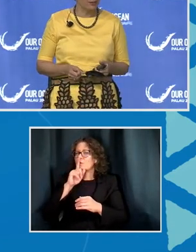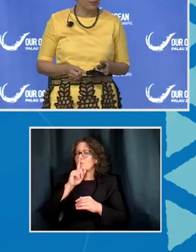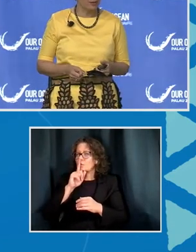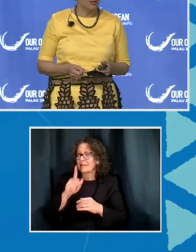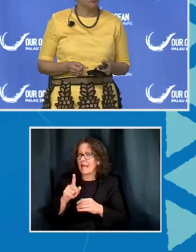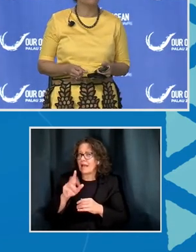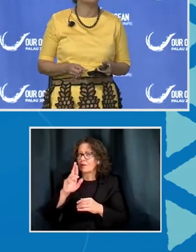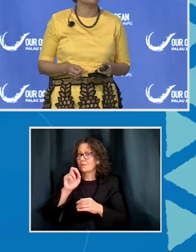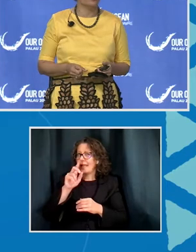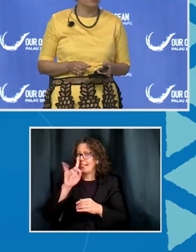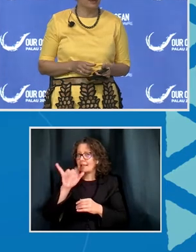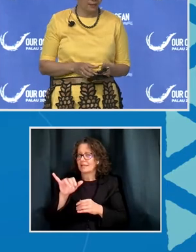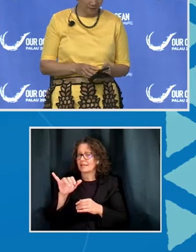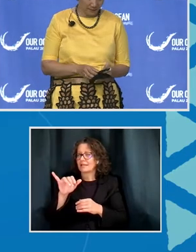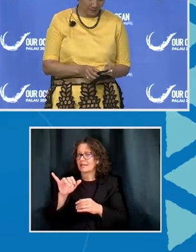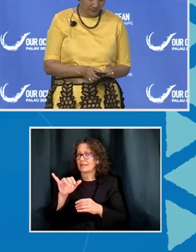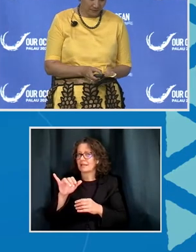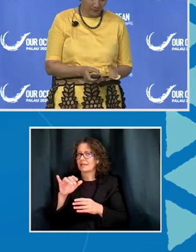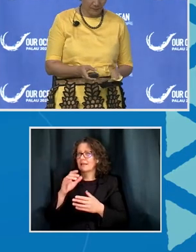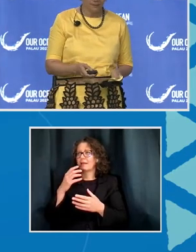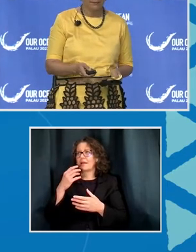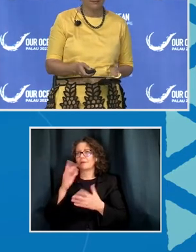relationship with our ocean.